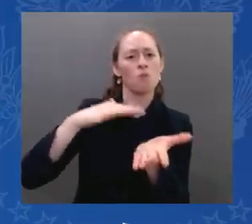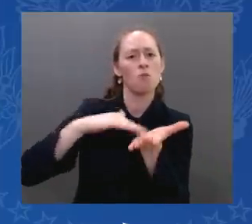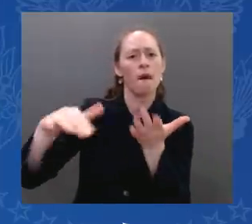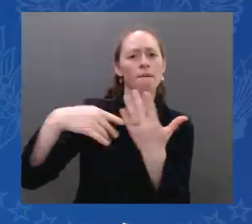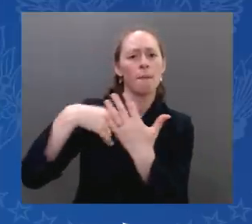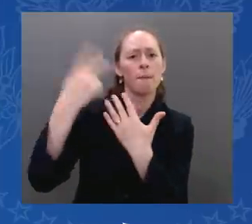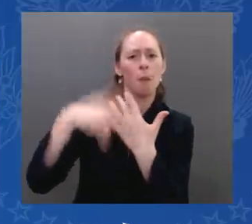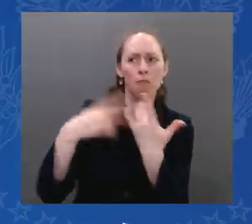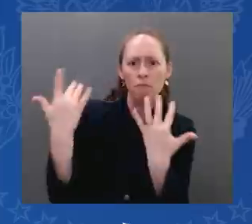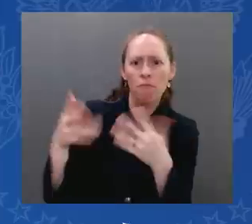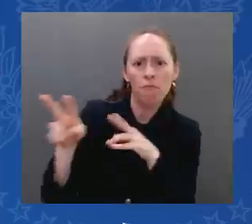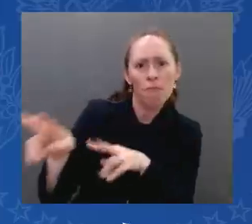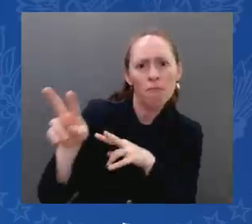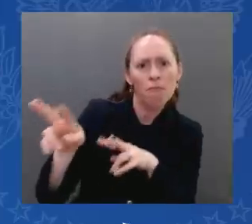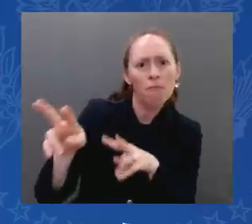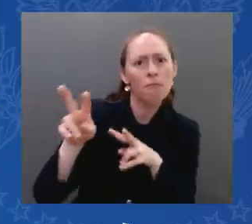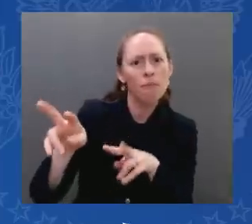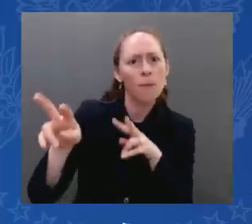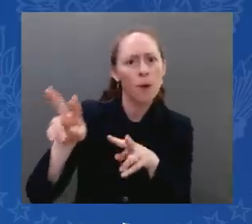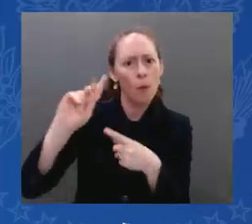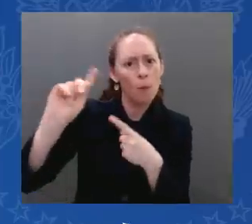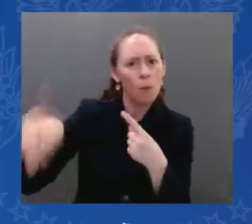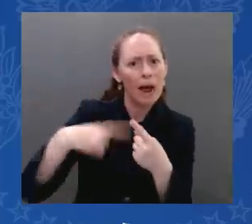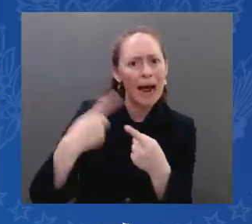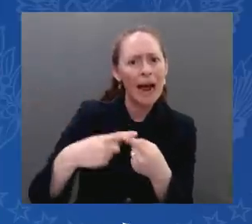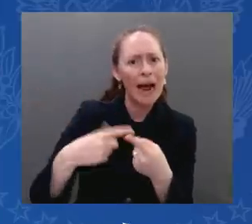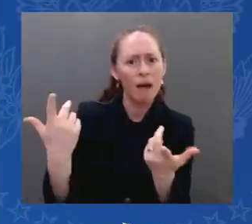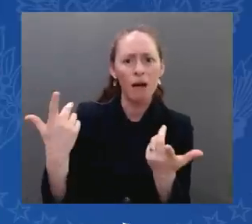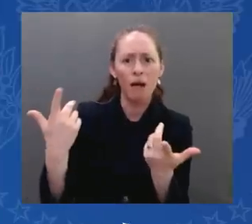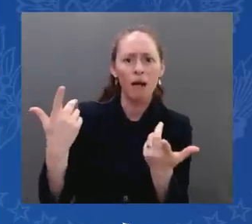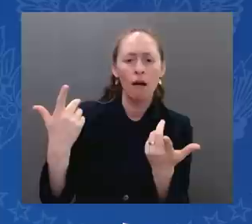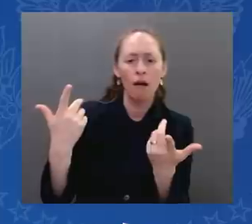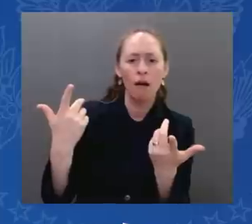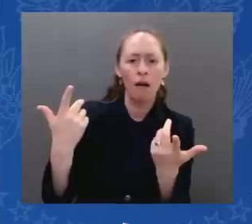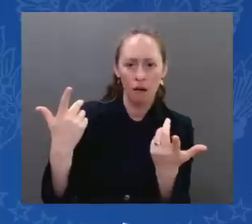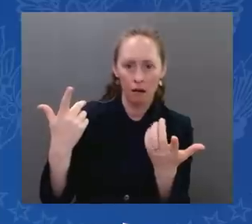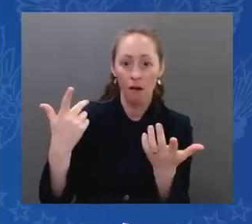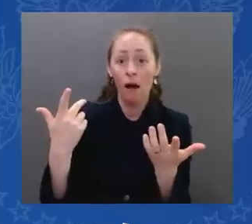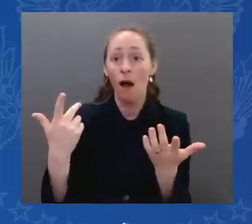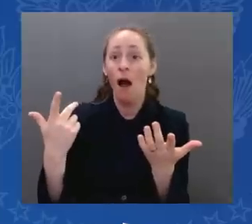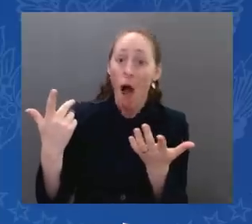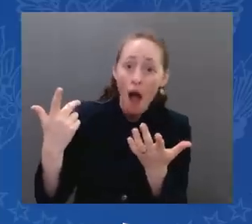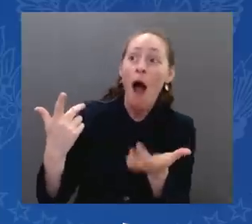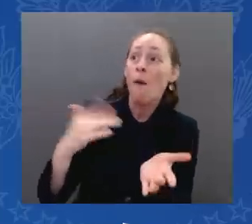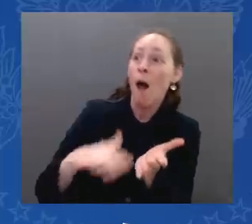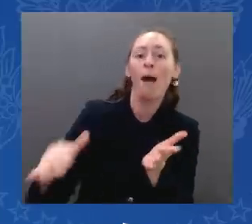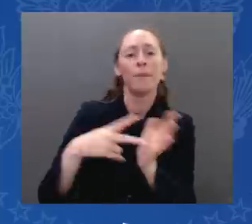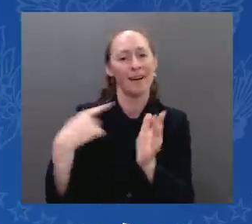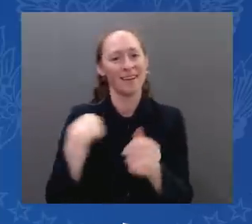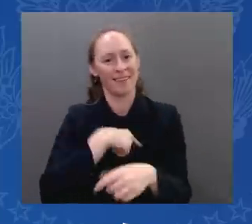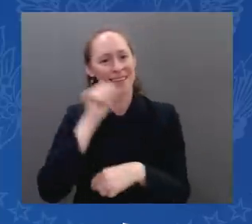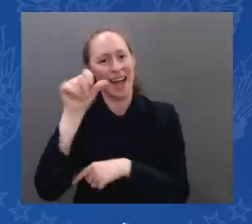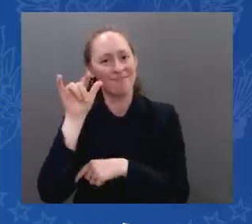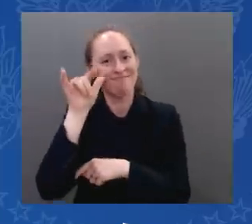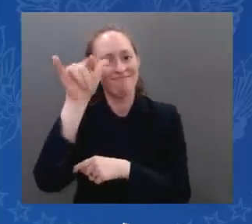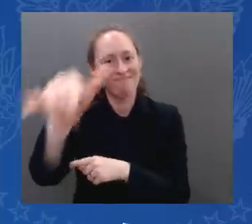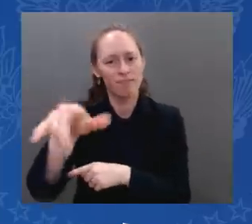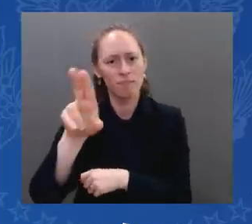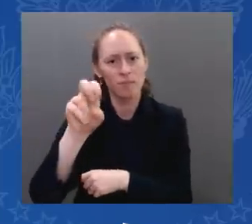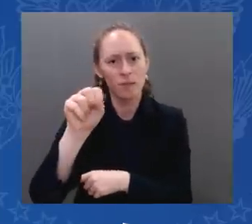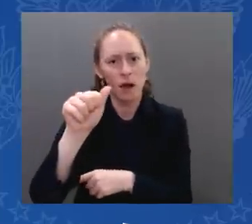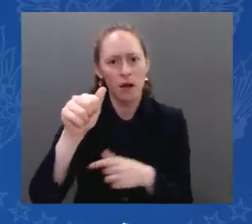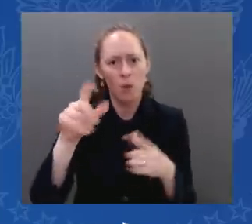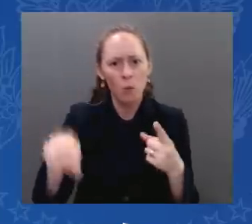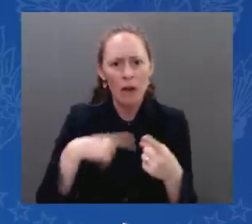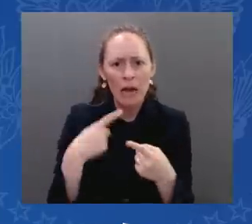bring this issue with the opposition leader Netanyahu when you meet him today? And another question for our Prime Minister. There is